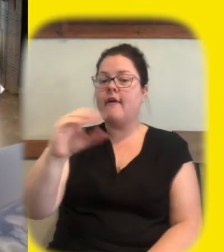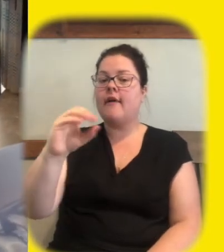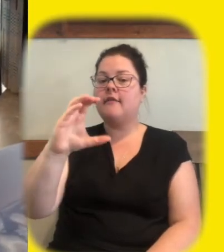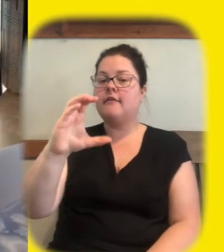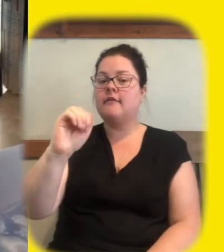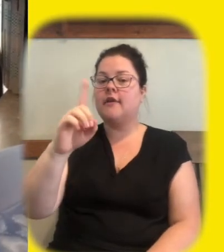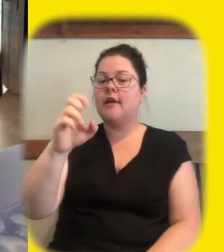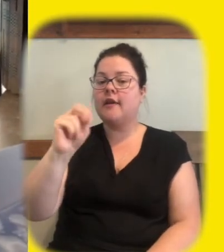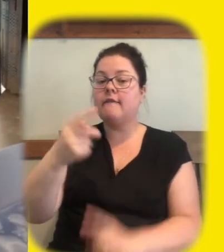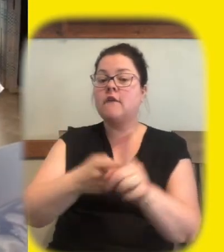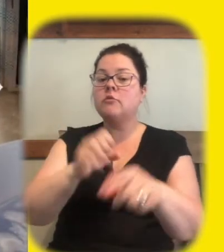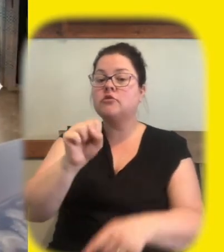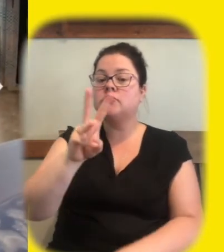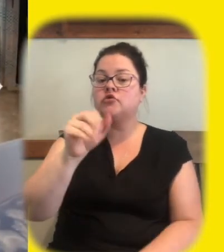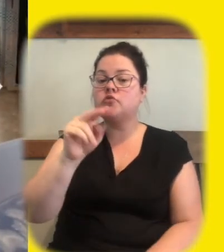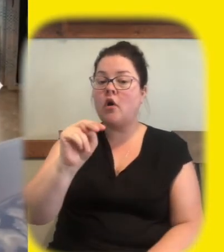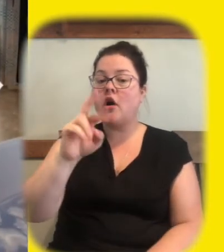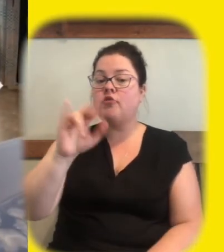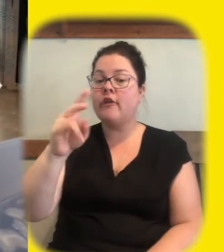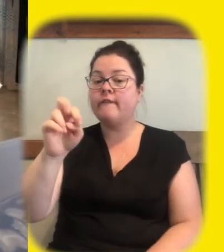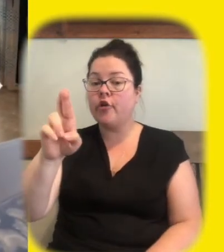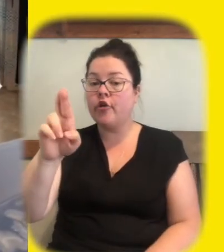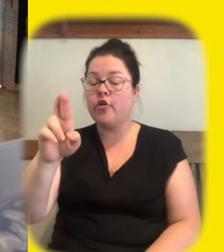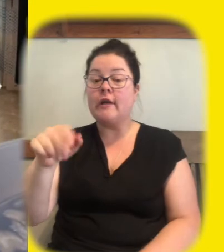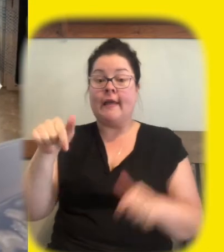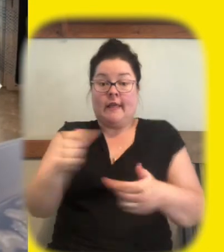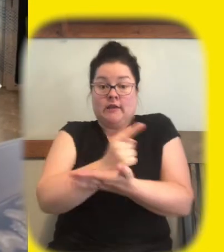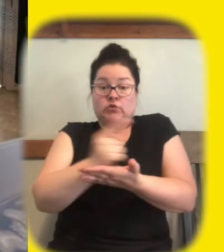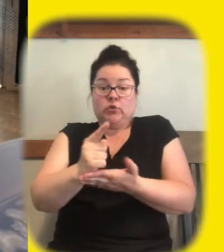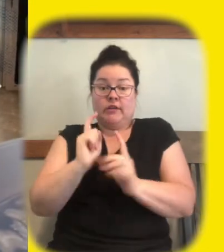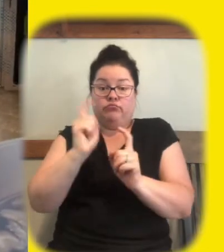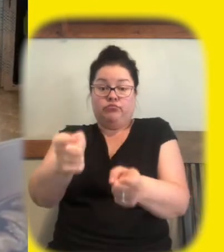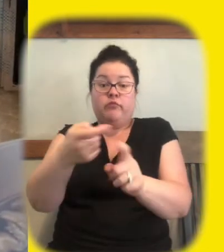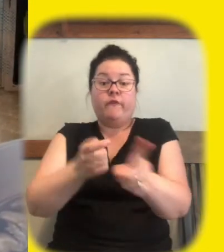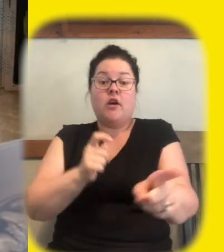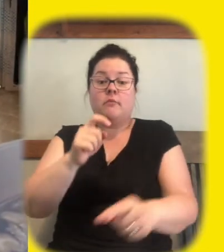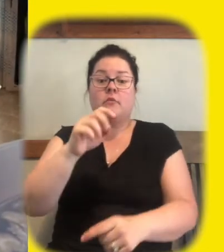this week's prizes are from polar bears international